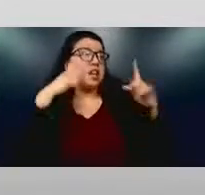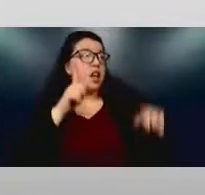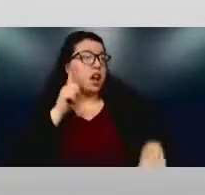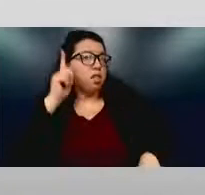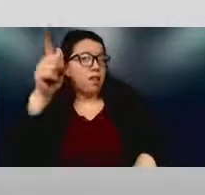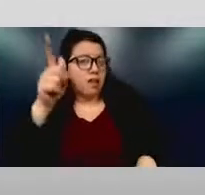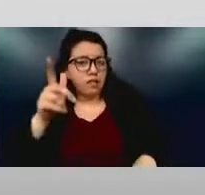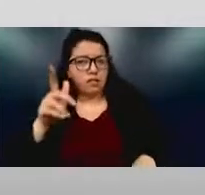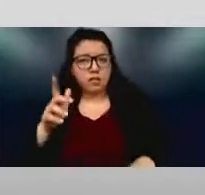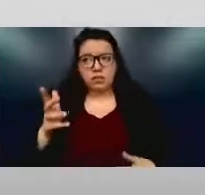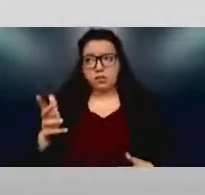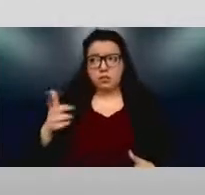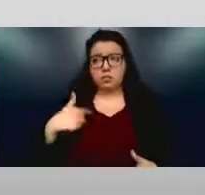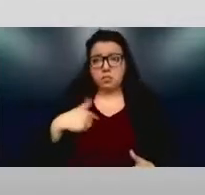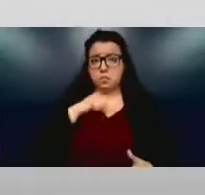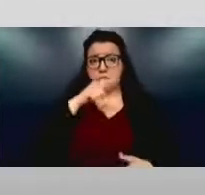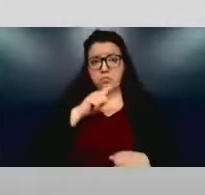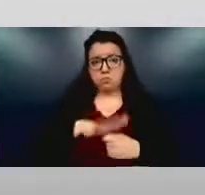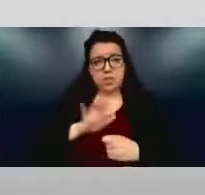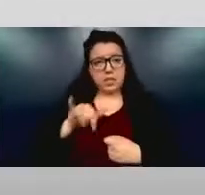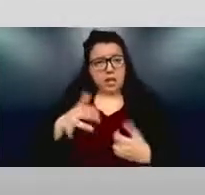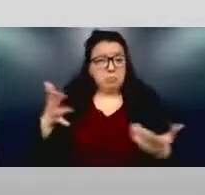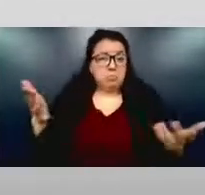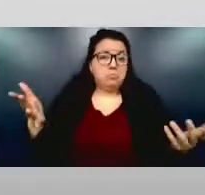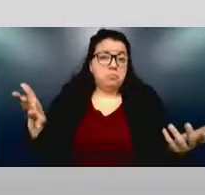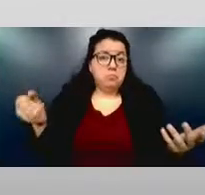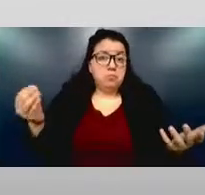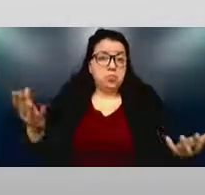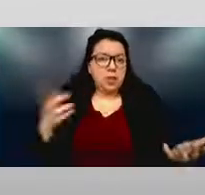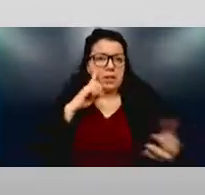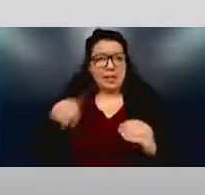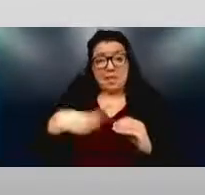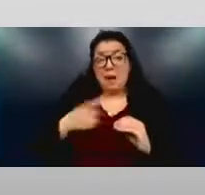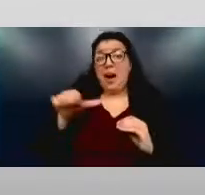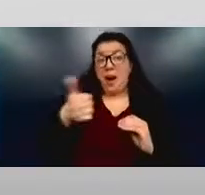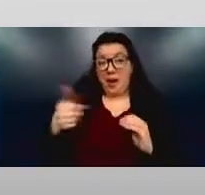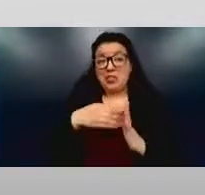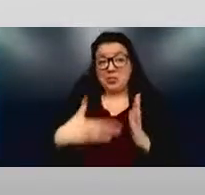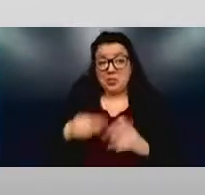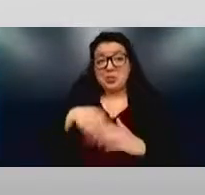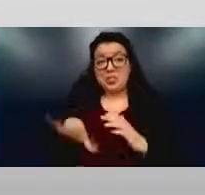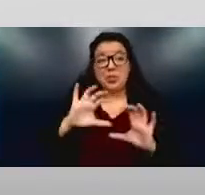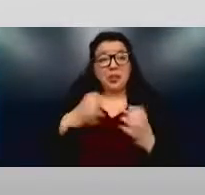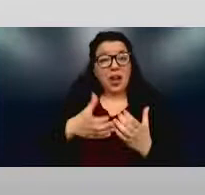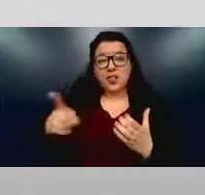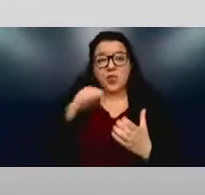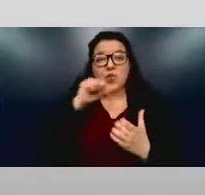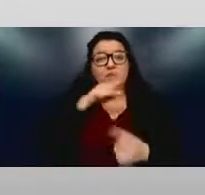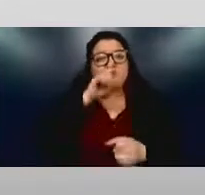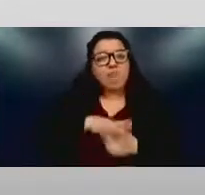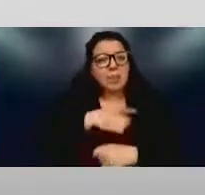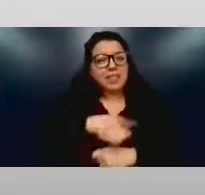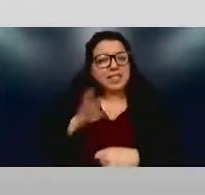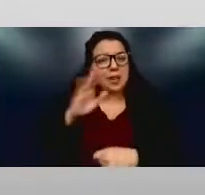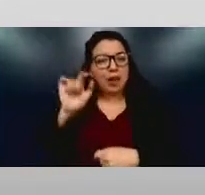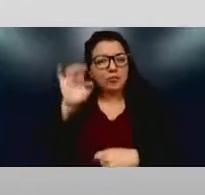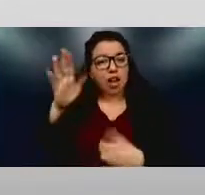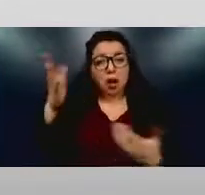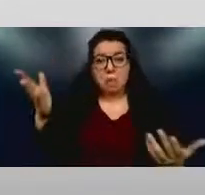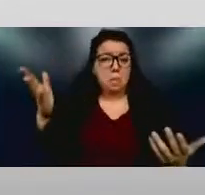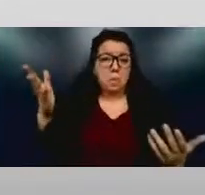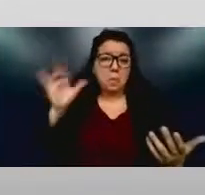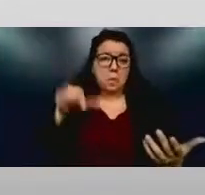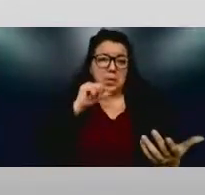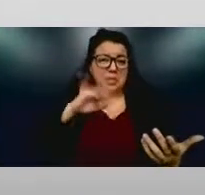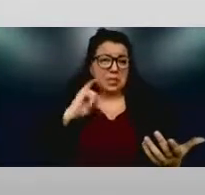you're willing to have that conversation about other students in your class and guaranteeing their success, I don't think that's the right conversation to have. Our job is to